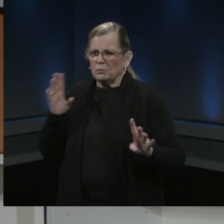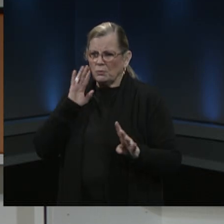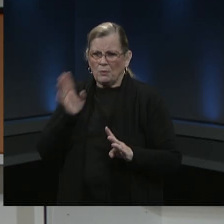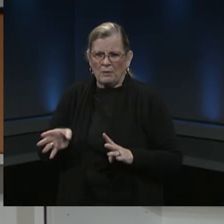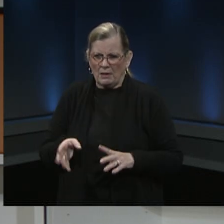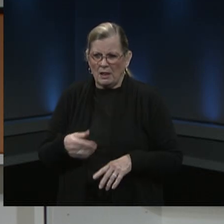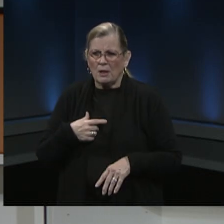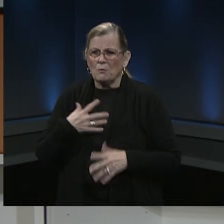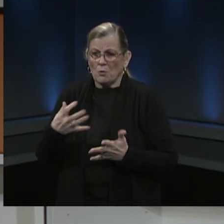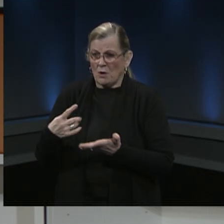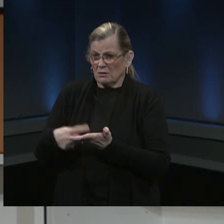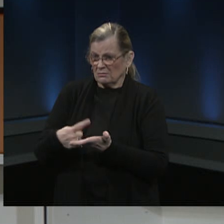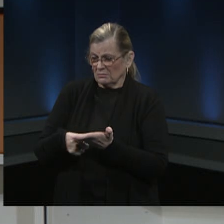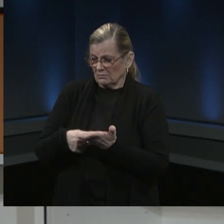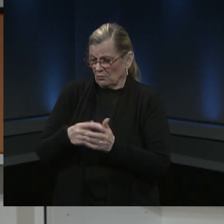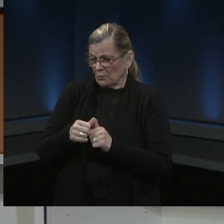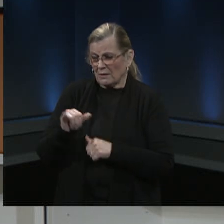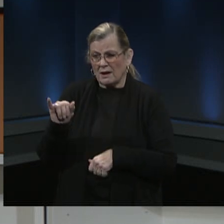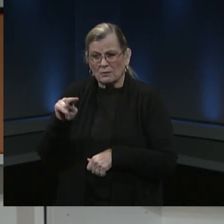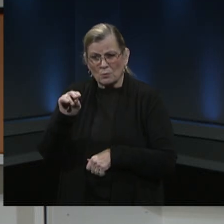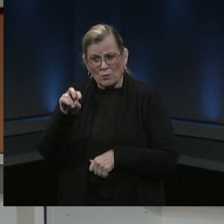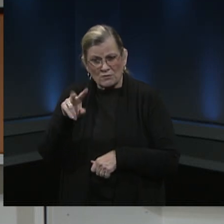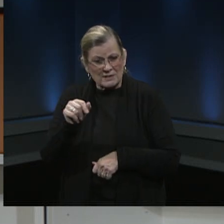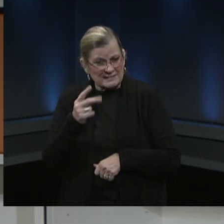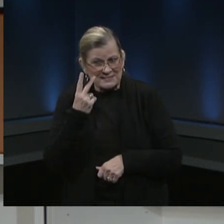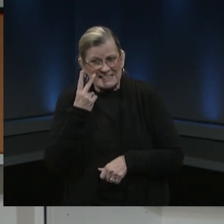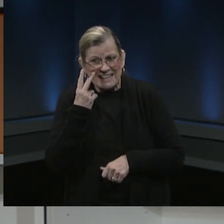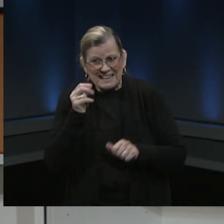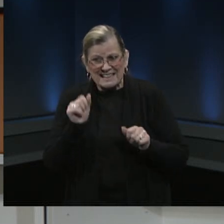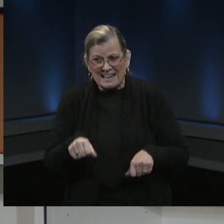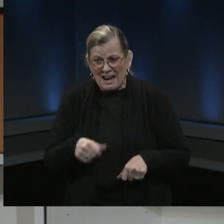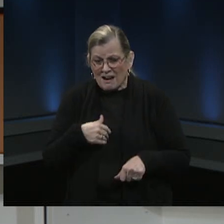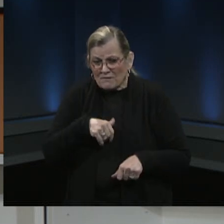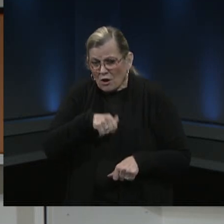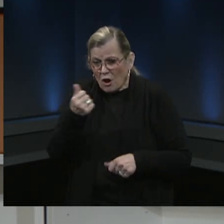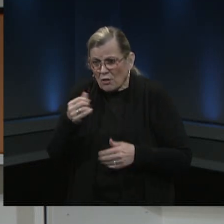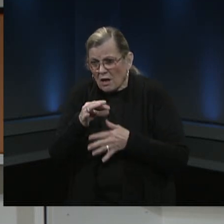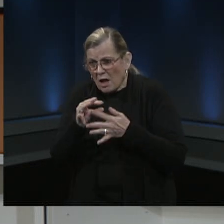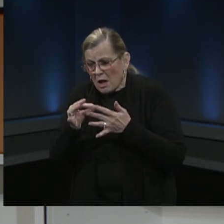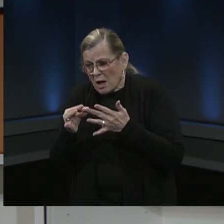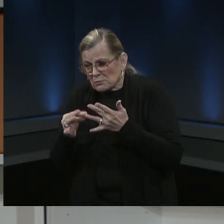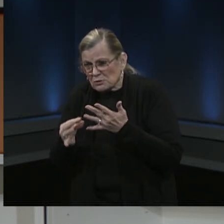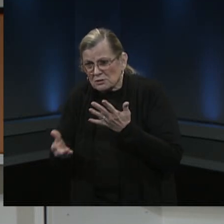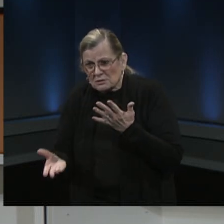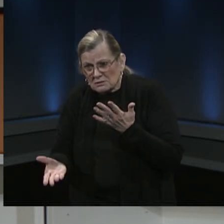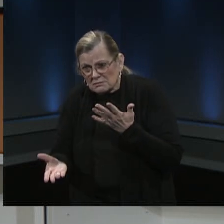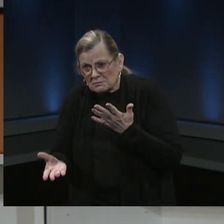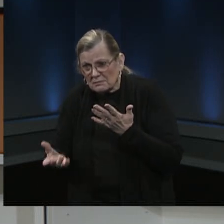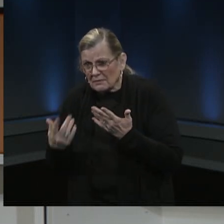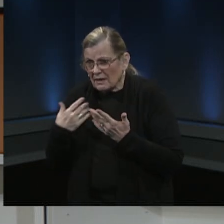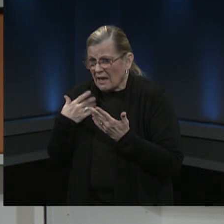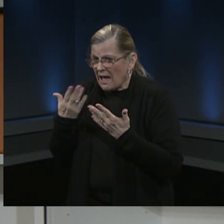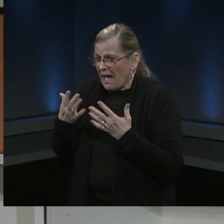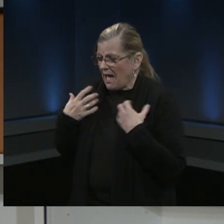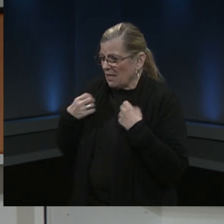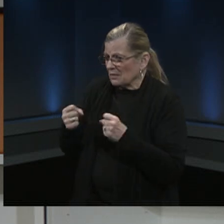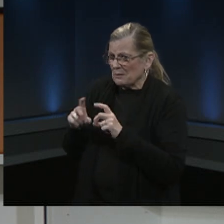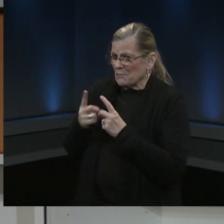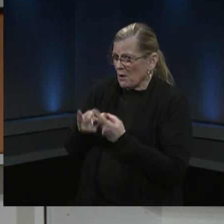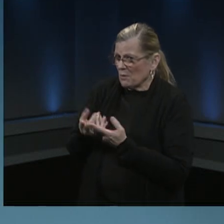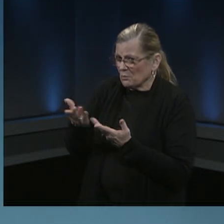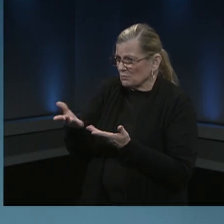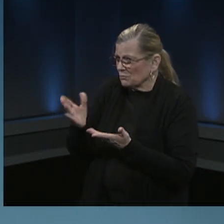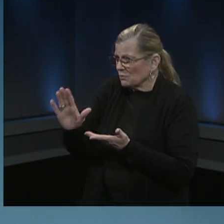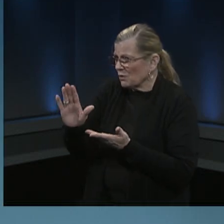uh see if there's other opportunities to do that i don't know if the health department if you have any insight into that and uh or not